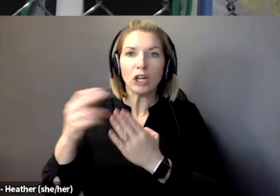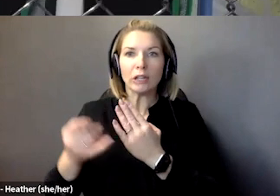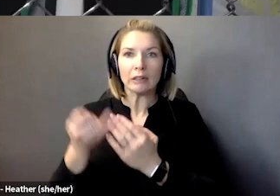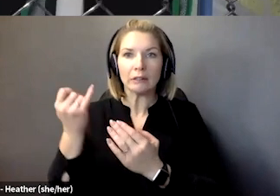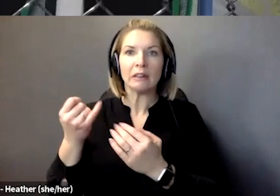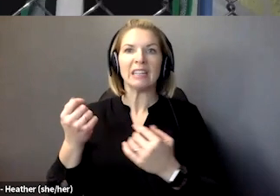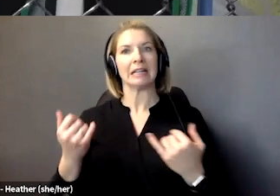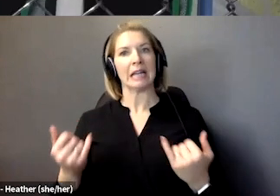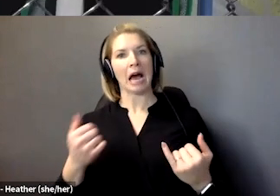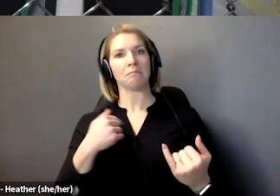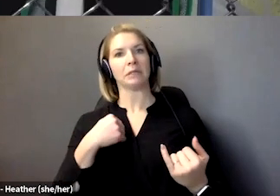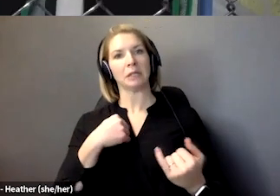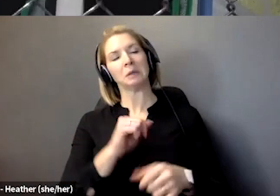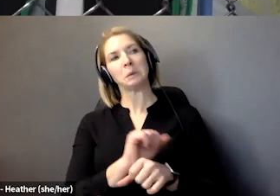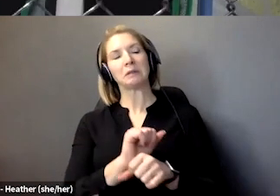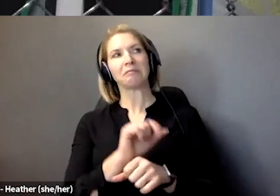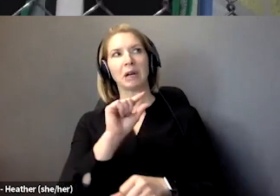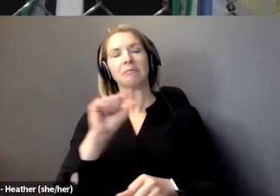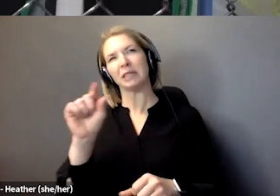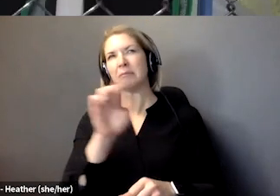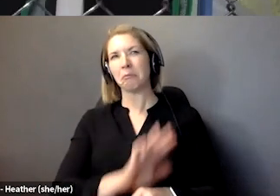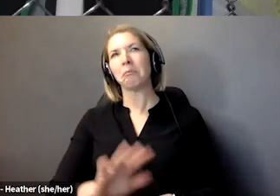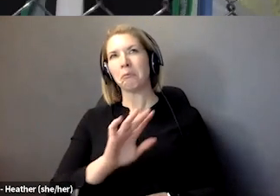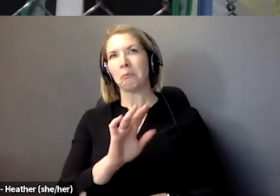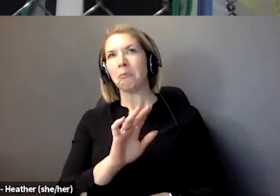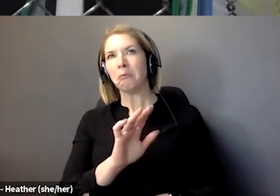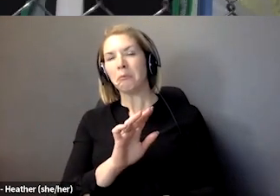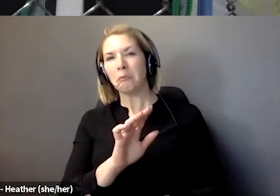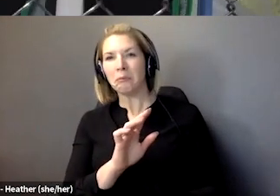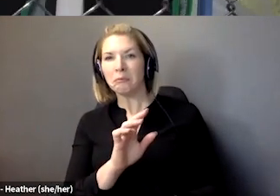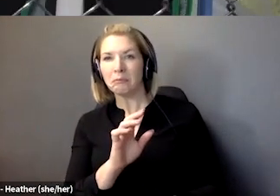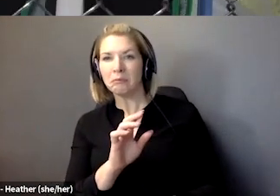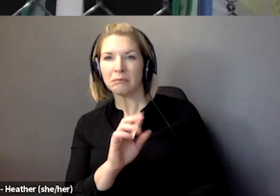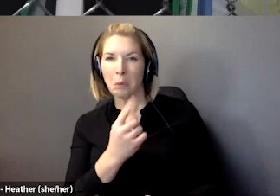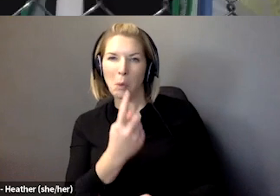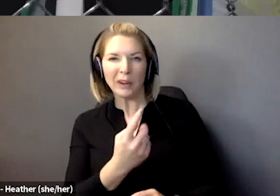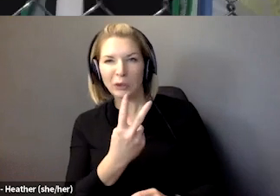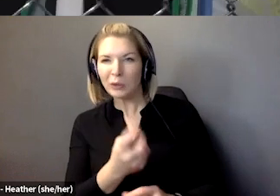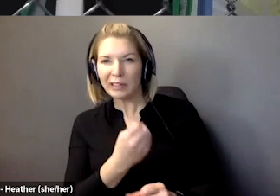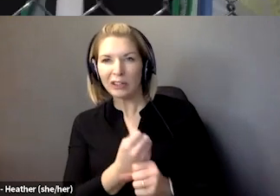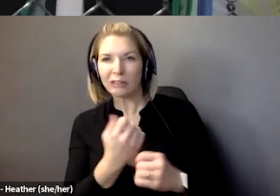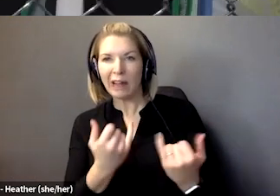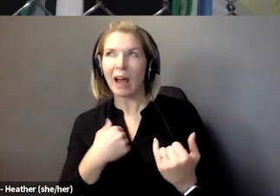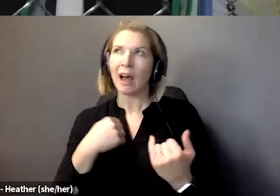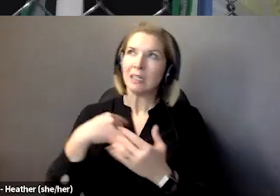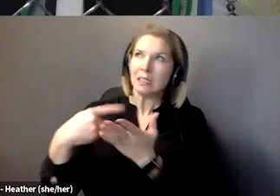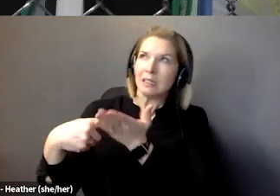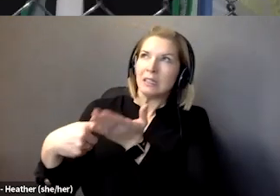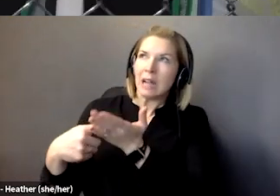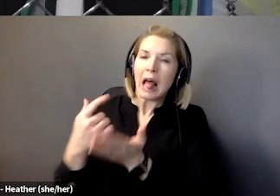government for quite a while now to get to create something. But sadly, the government Jonathan.